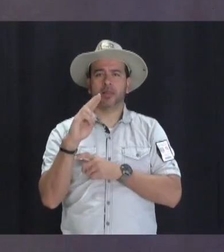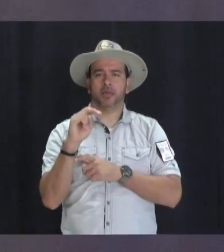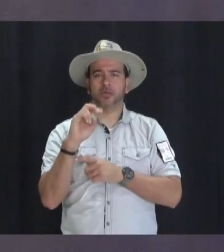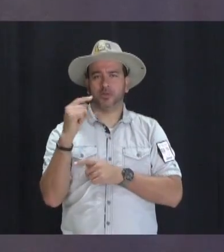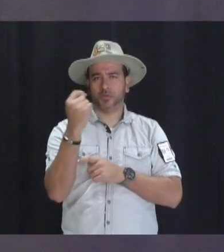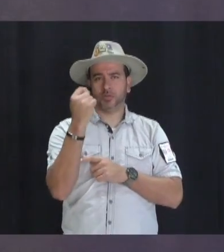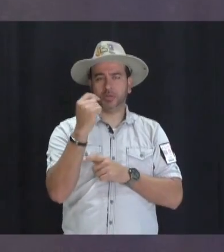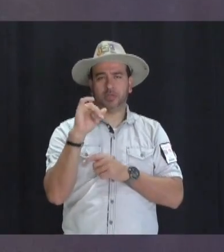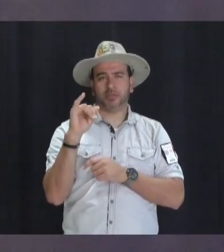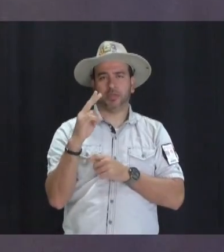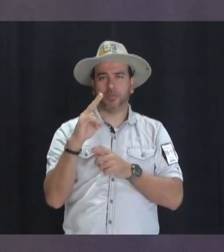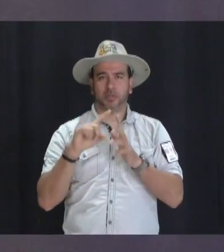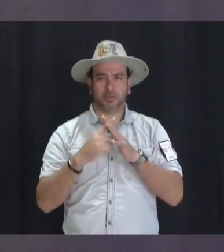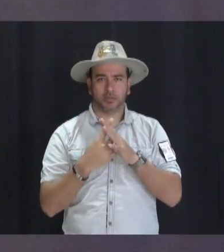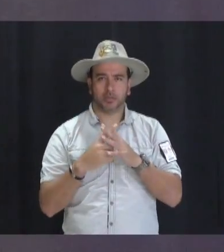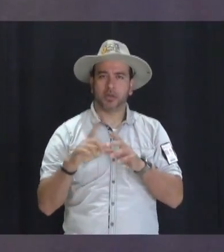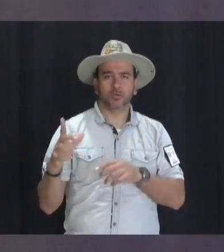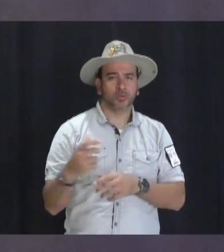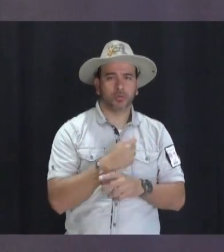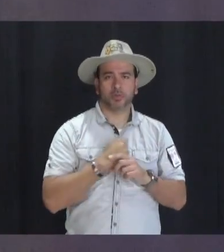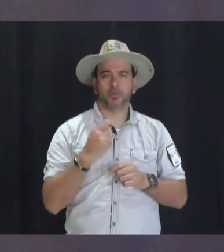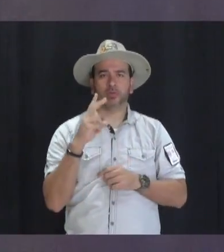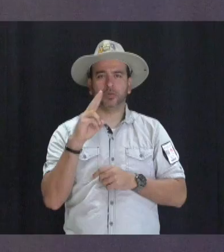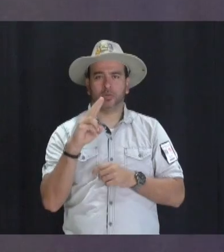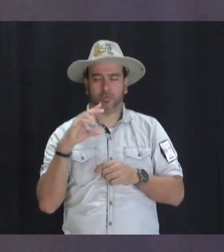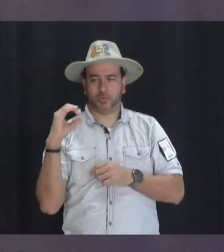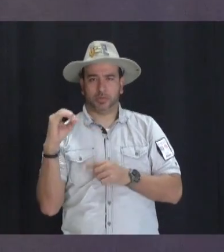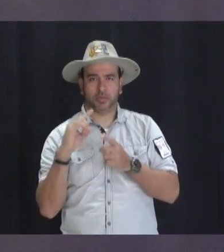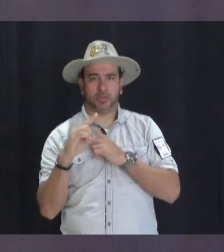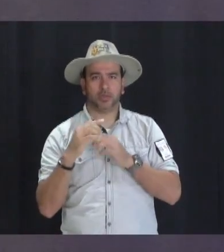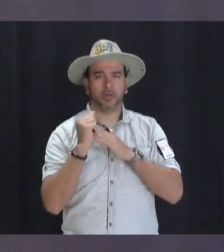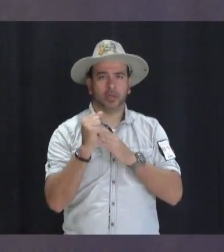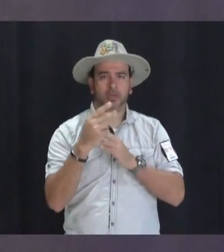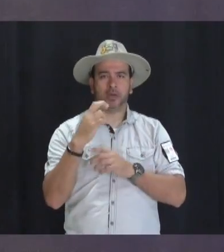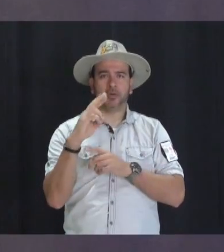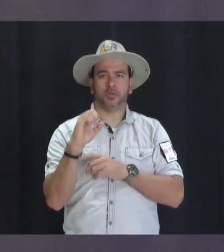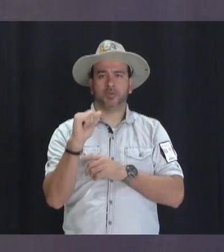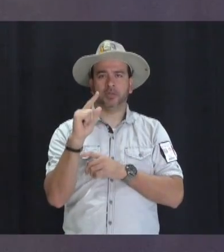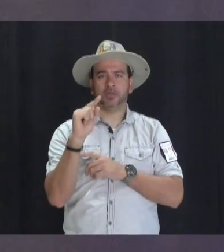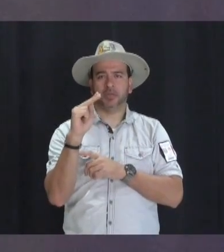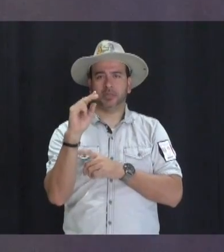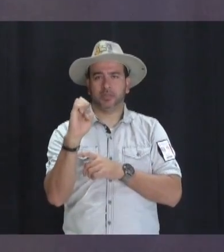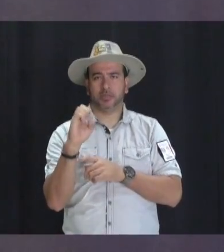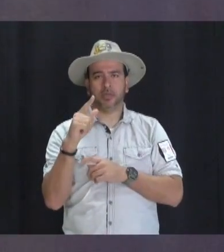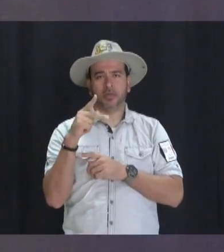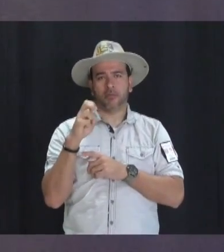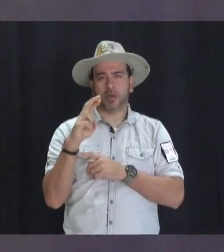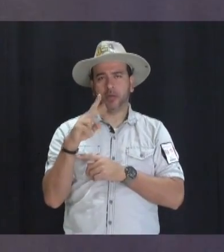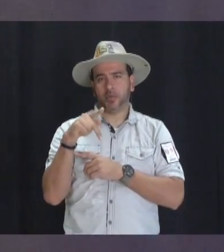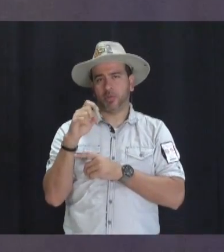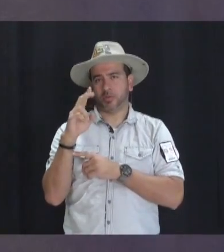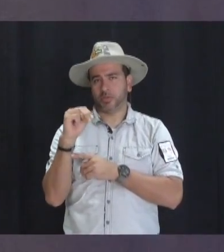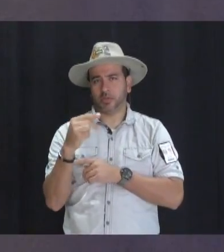Tuesday. JV started the night sweeping the Lions two games to zero, led by Harrison Austensee, Palmer Peterson,